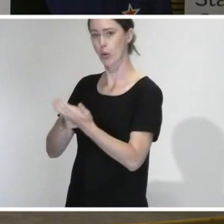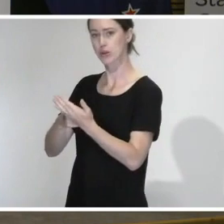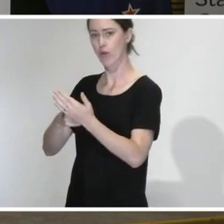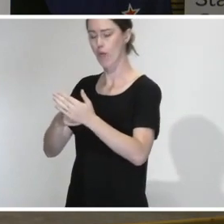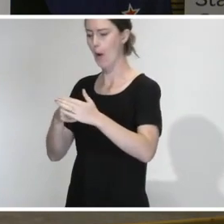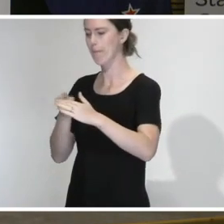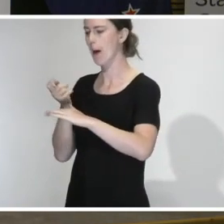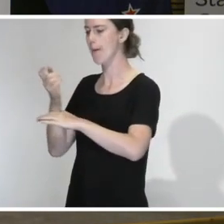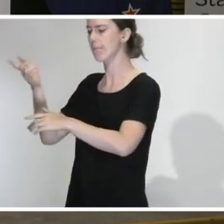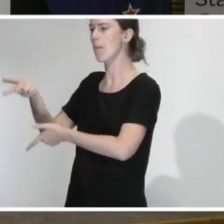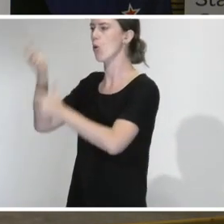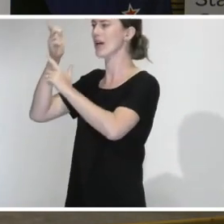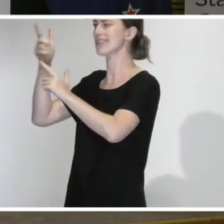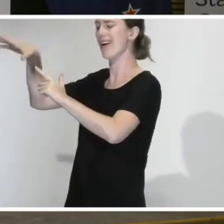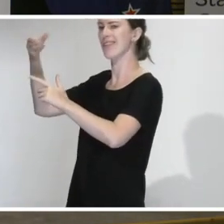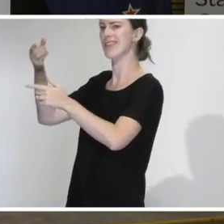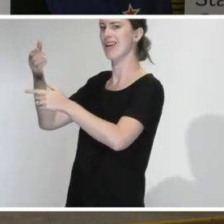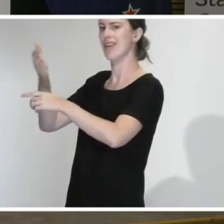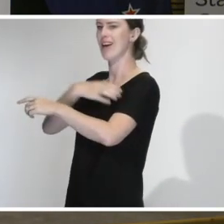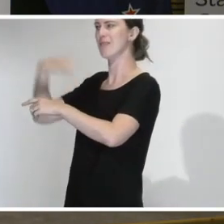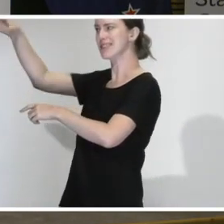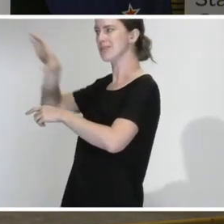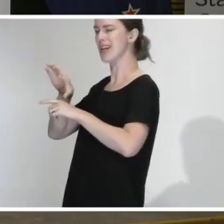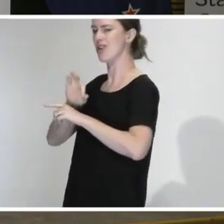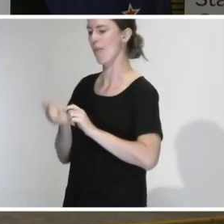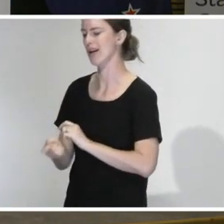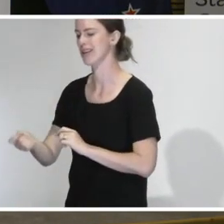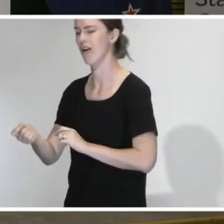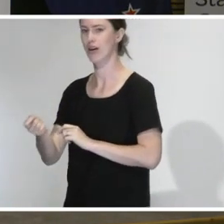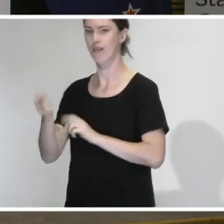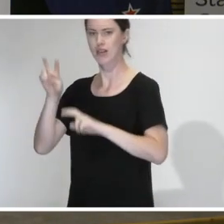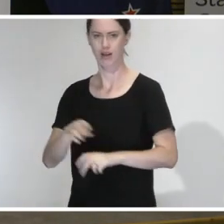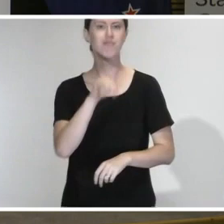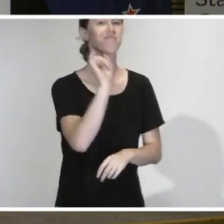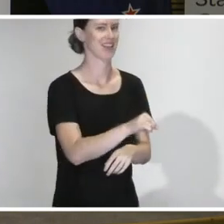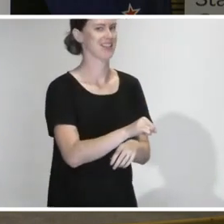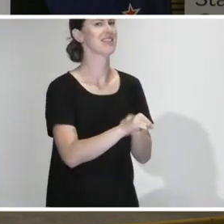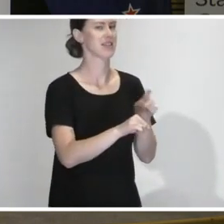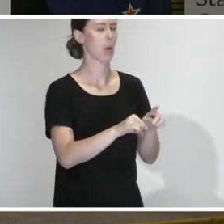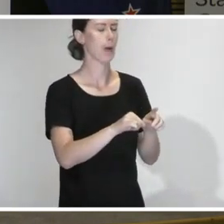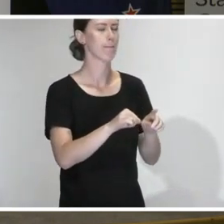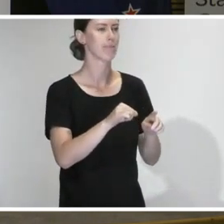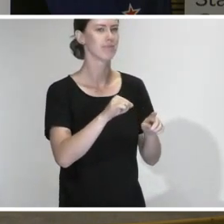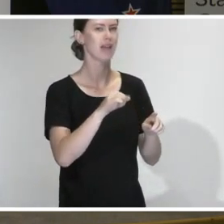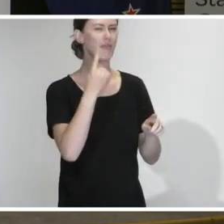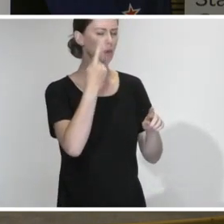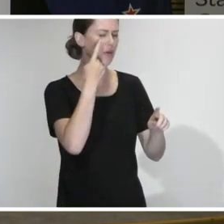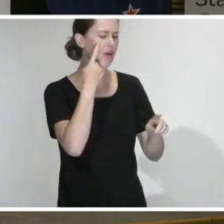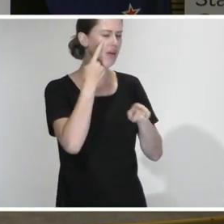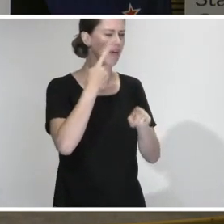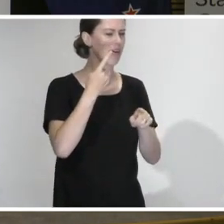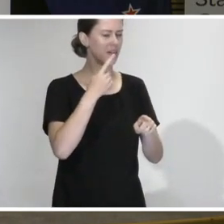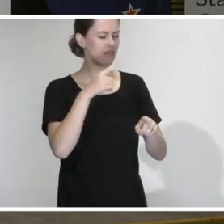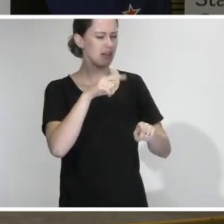employers not passing on the wage subsidy? Yes, that has always been built into our scheme. I'd have to check what the status is